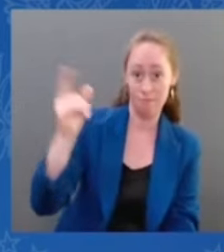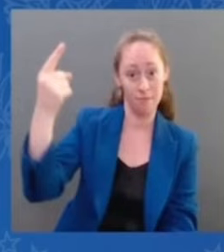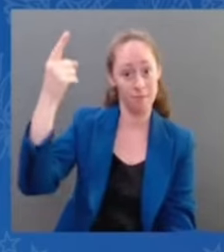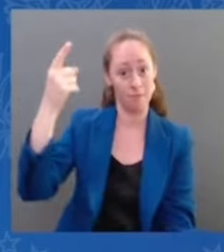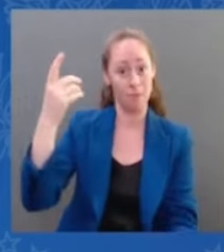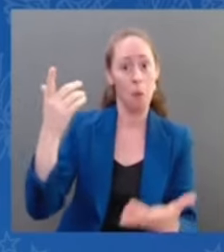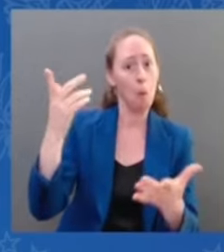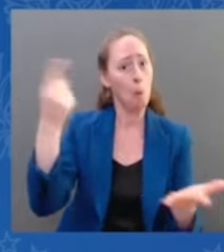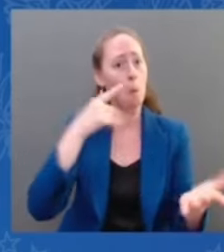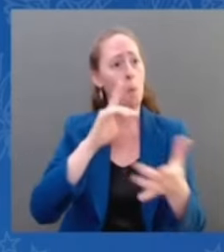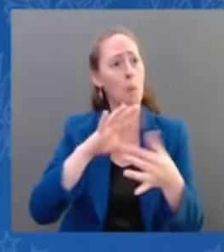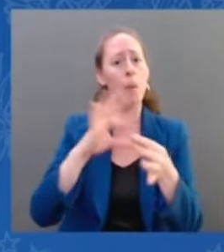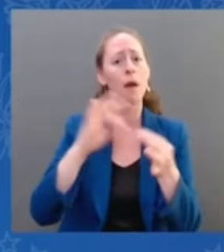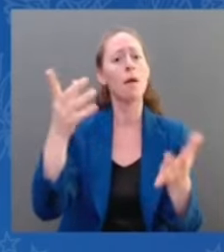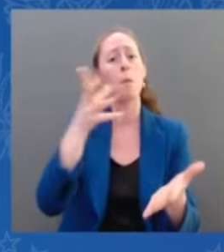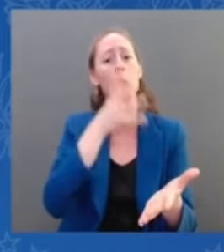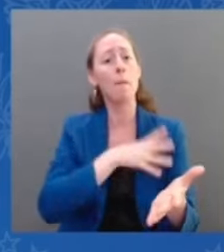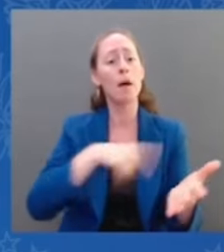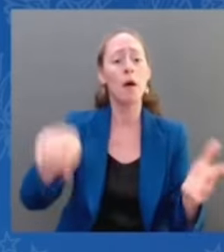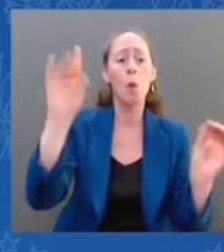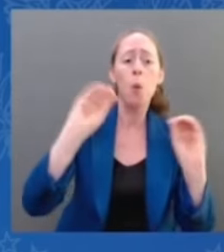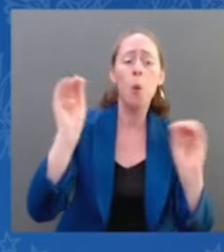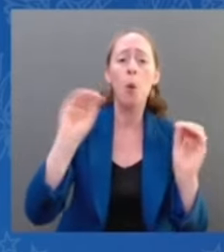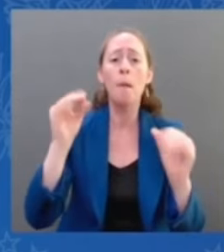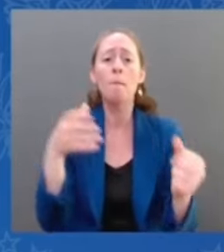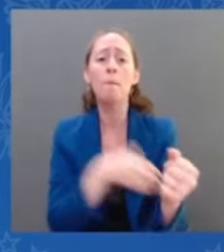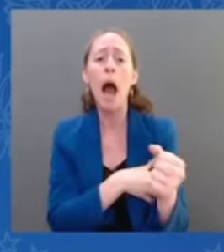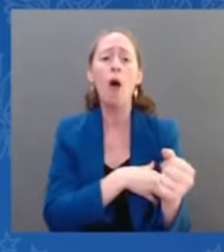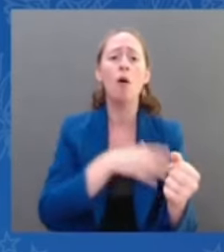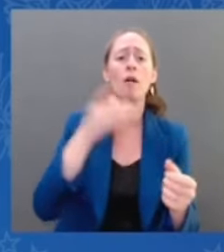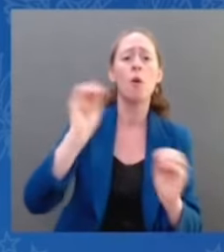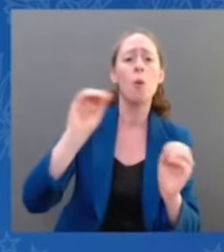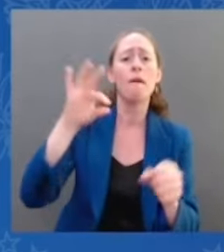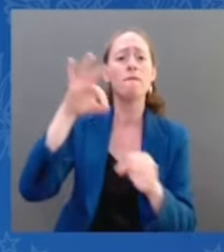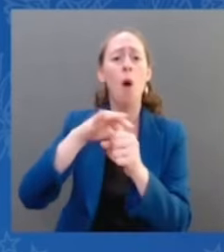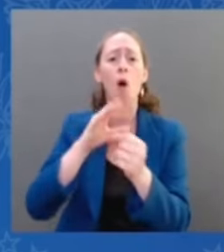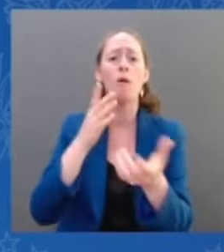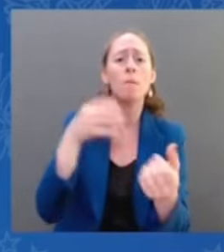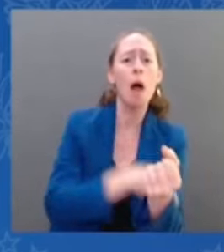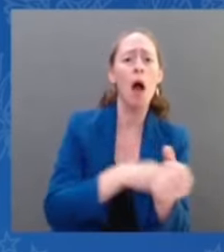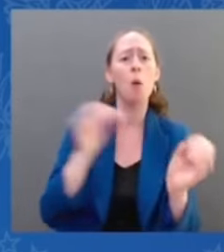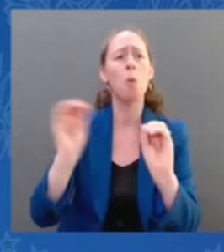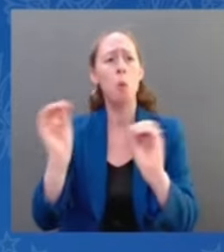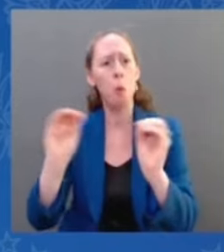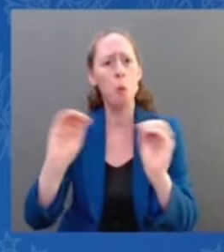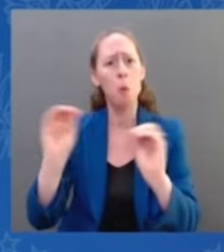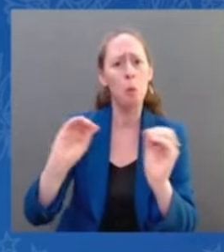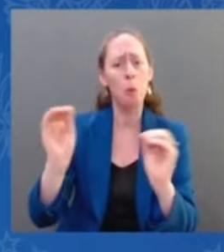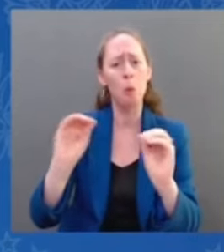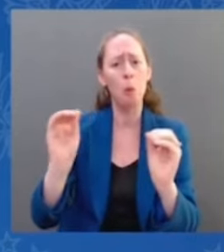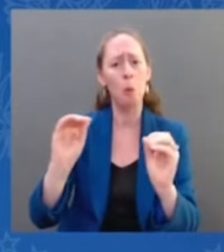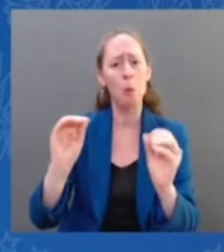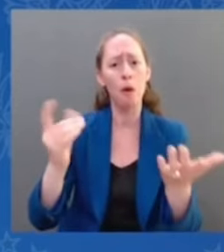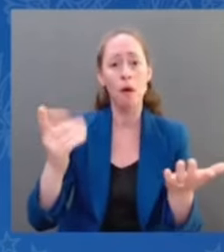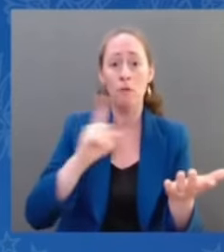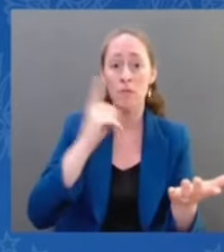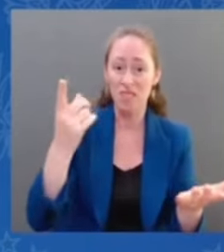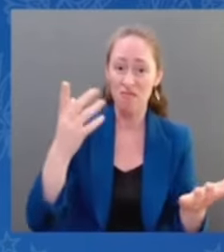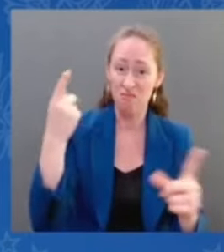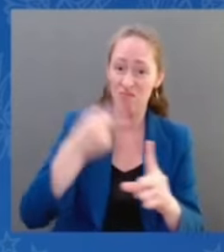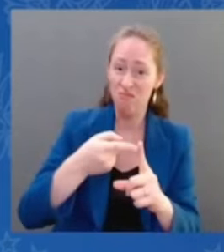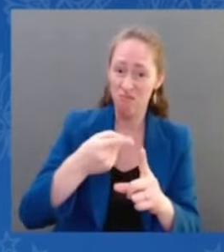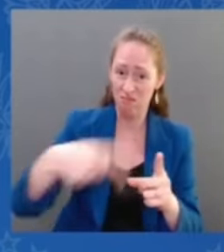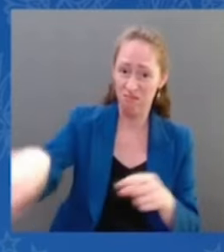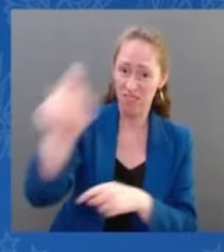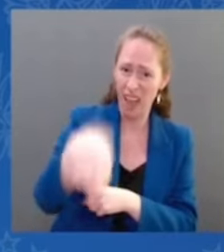the outcome of this issue. I don't think the court, or for that matter, Republicans who for decades have pushed the